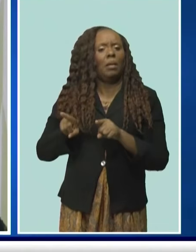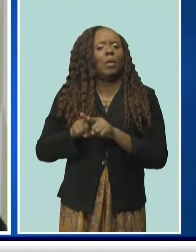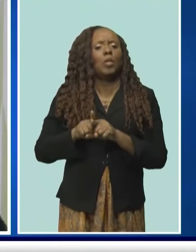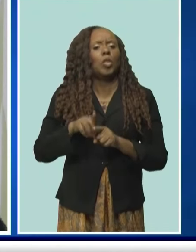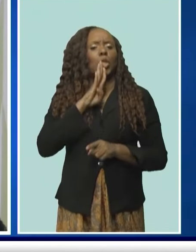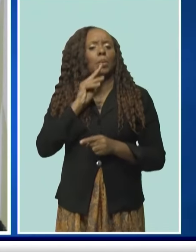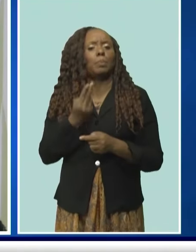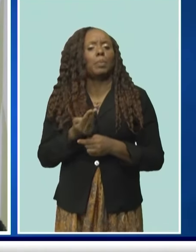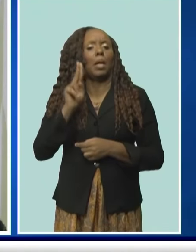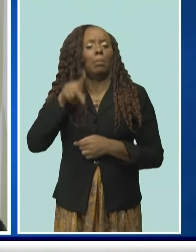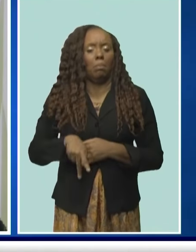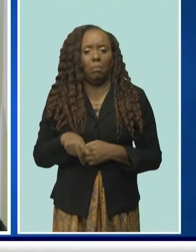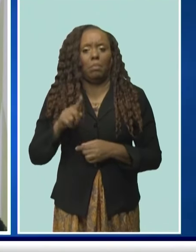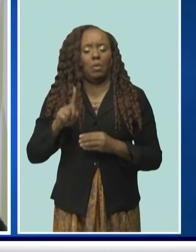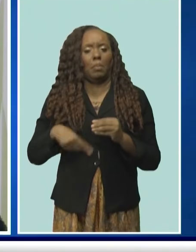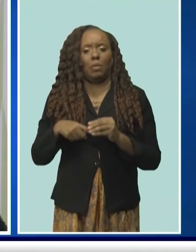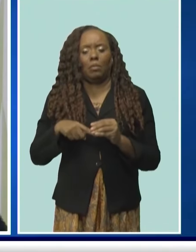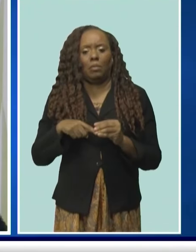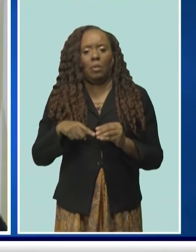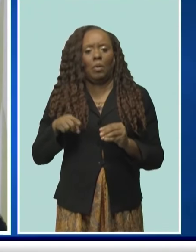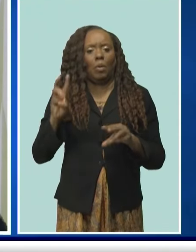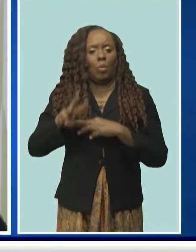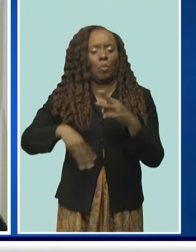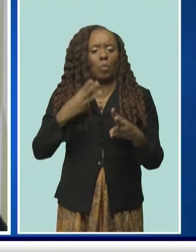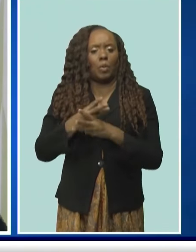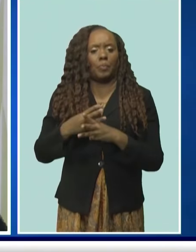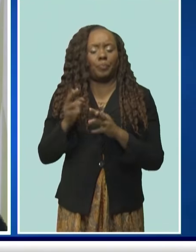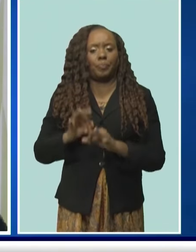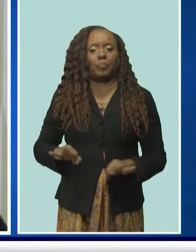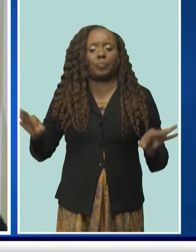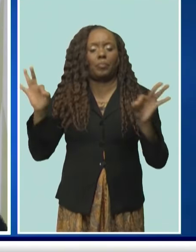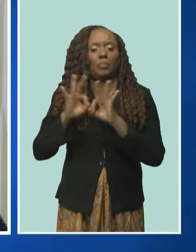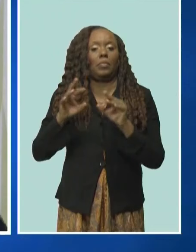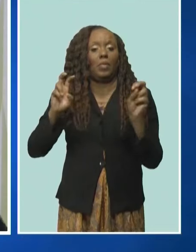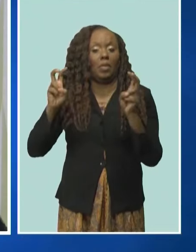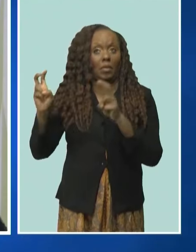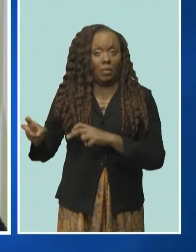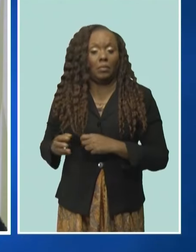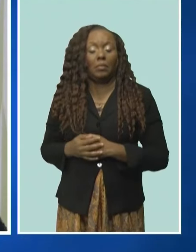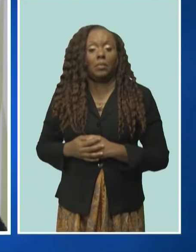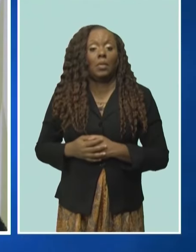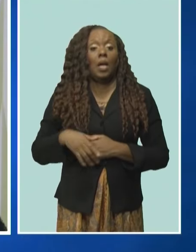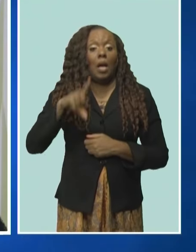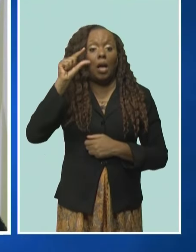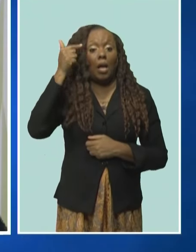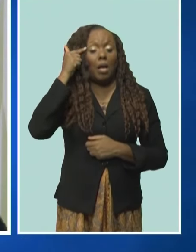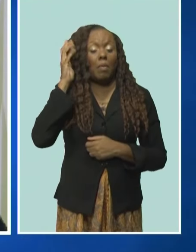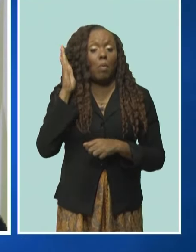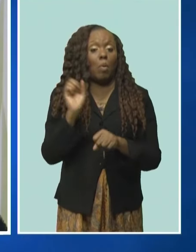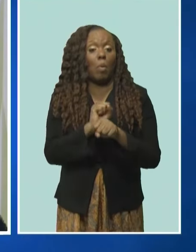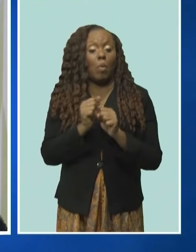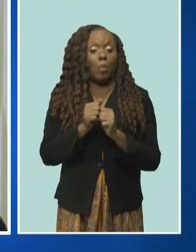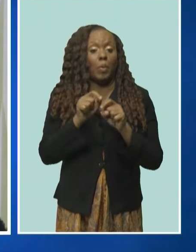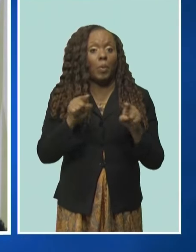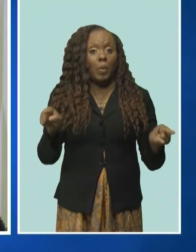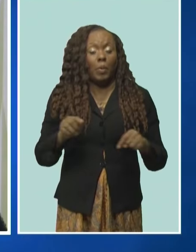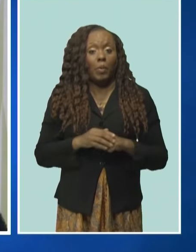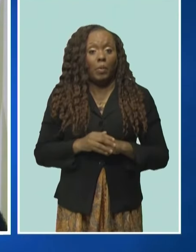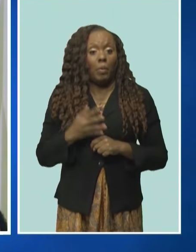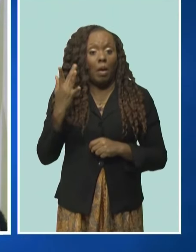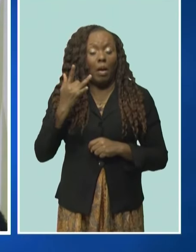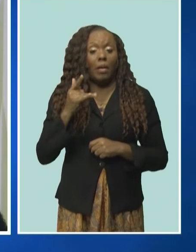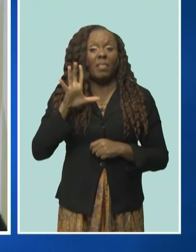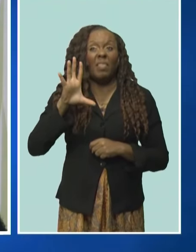is nothing stopping you. And government will work with you because you have 50 years of proven success